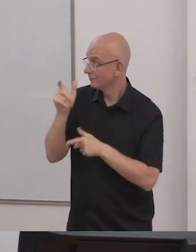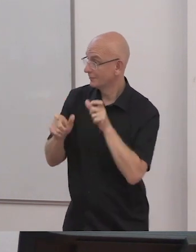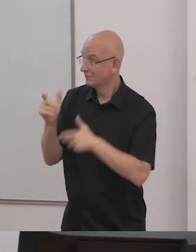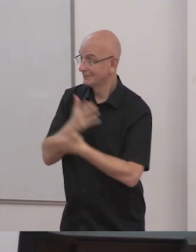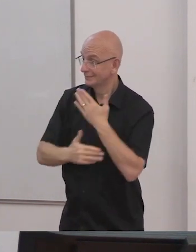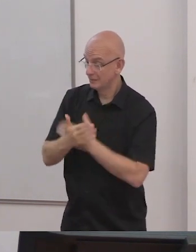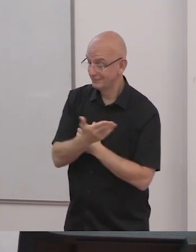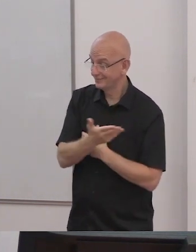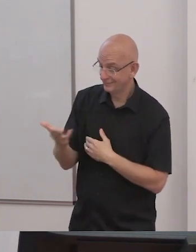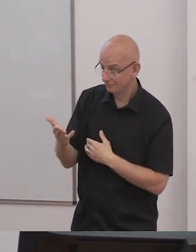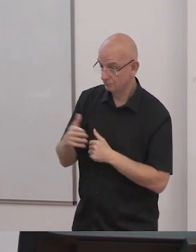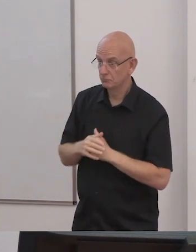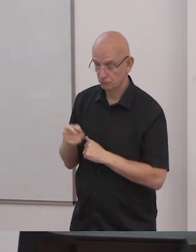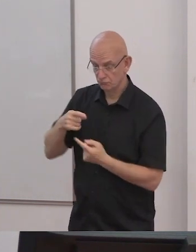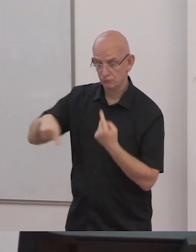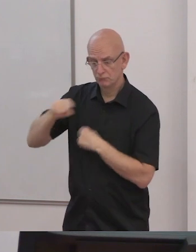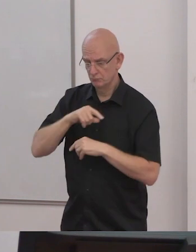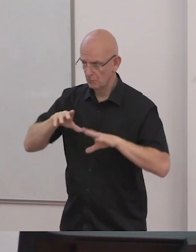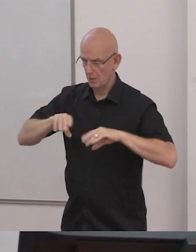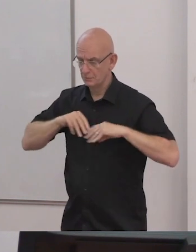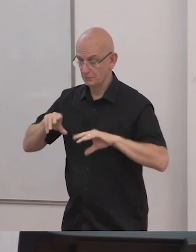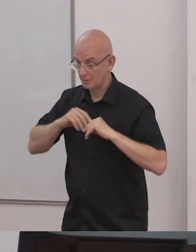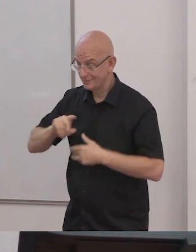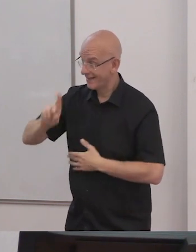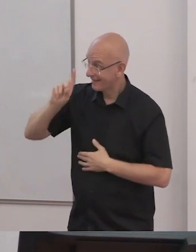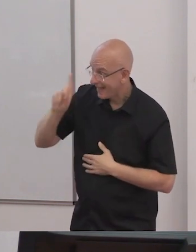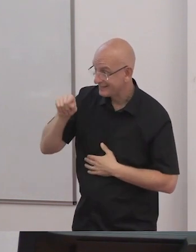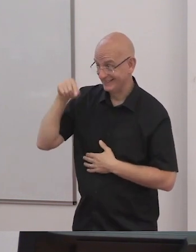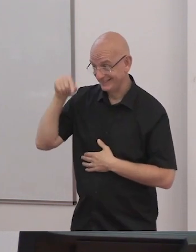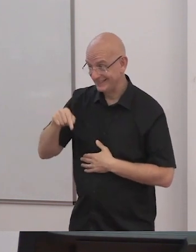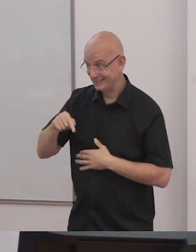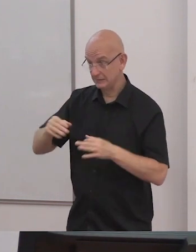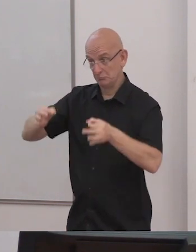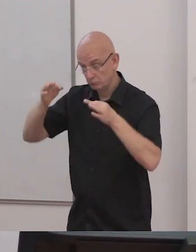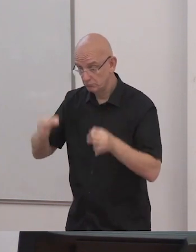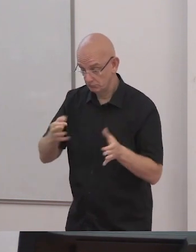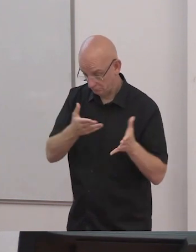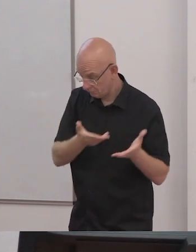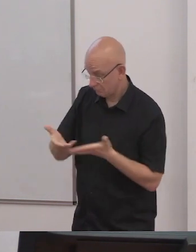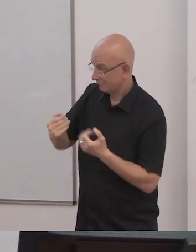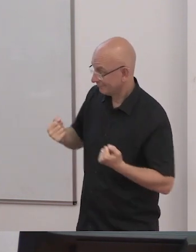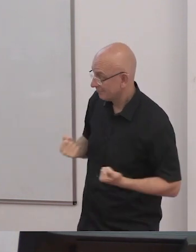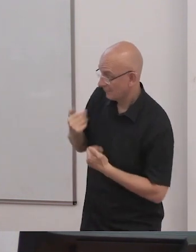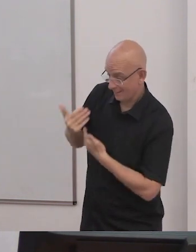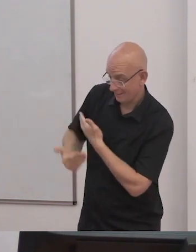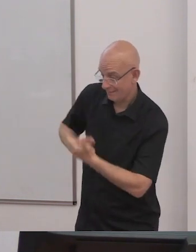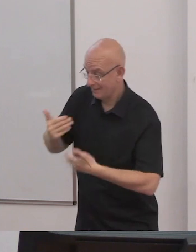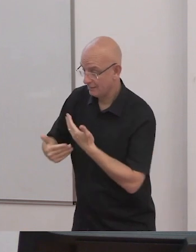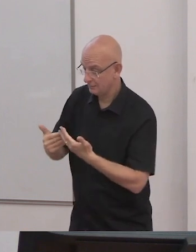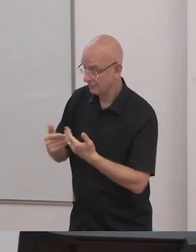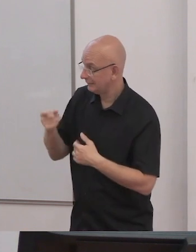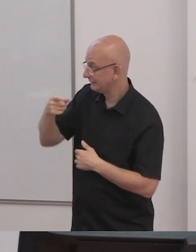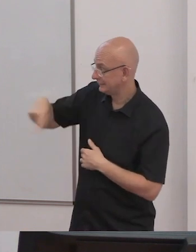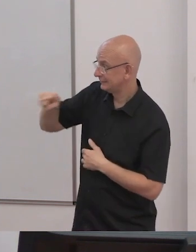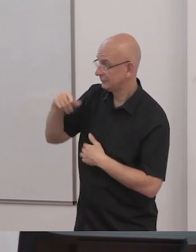that determine where and how the education is delivered so terms like